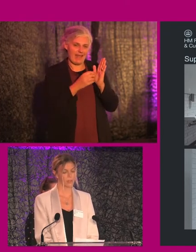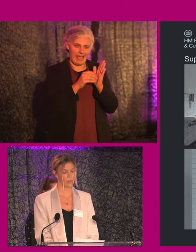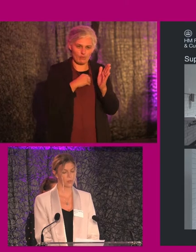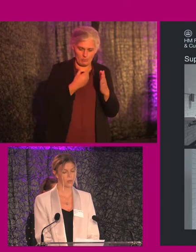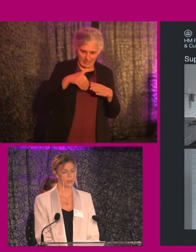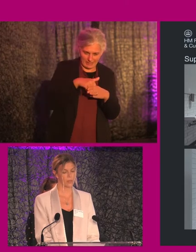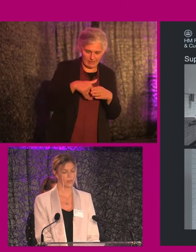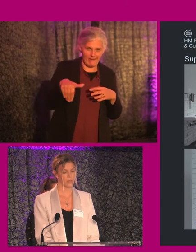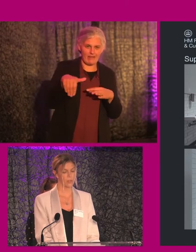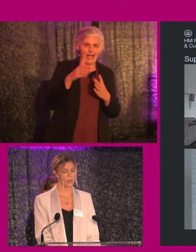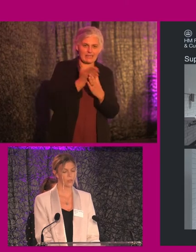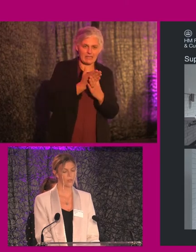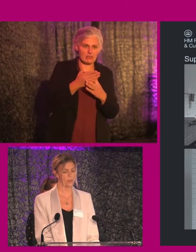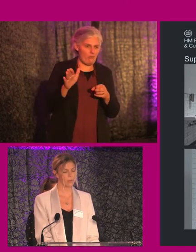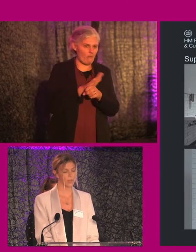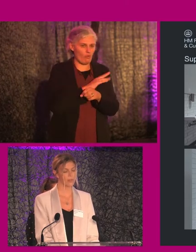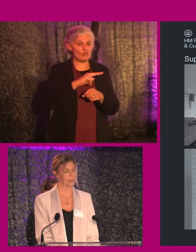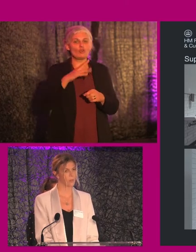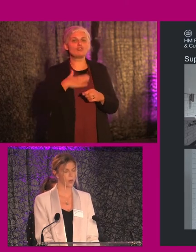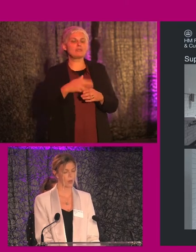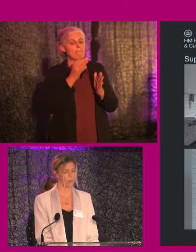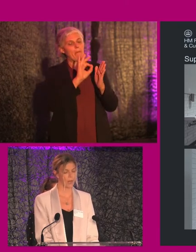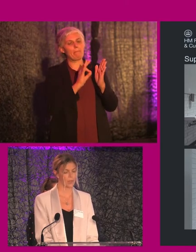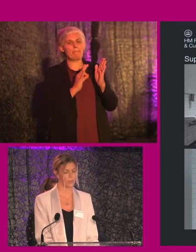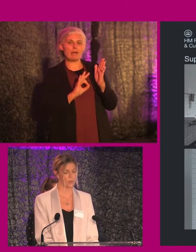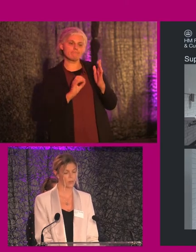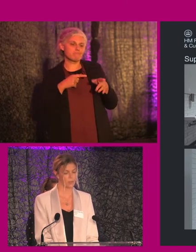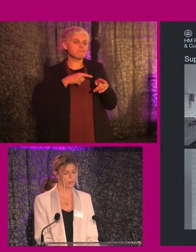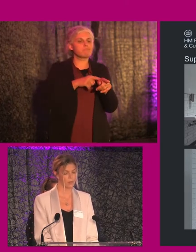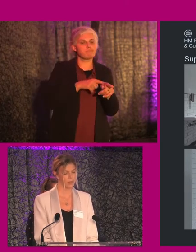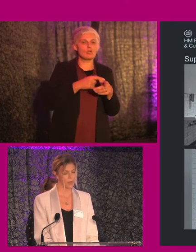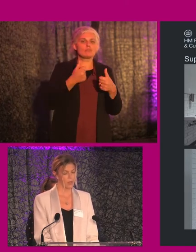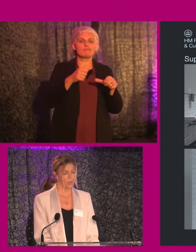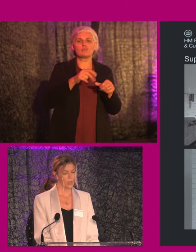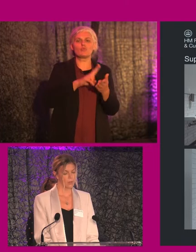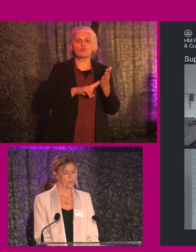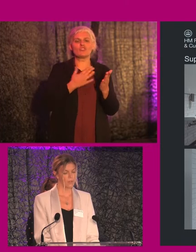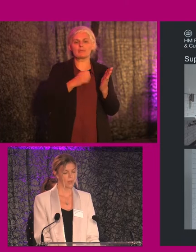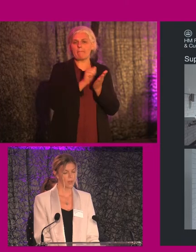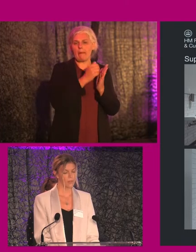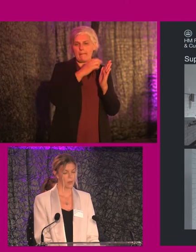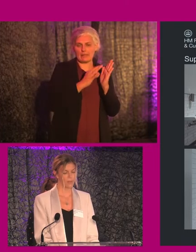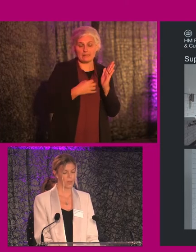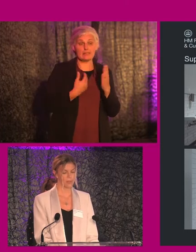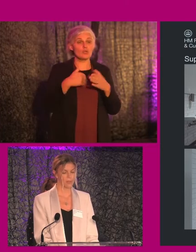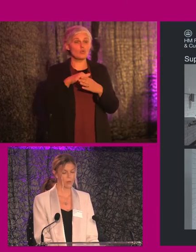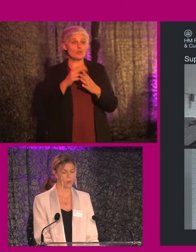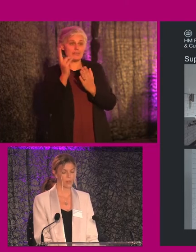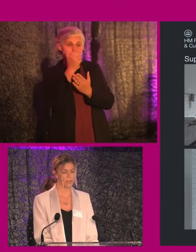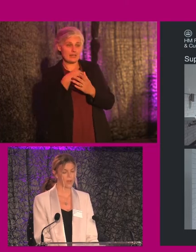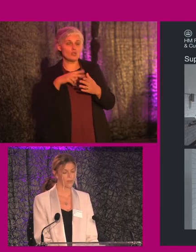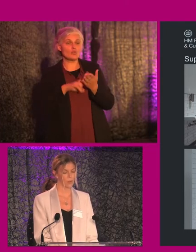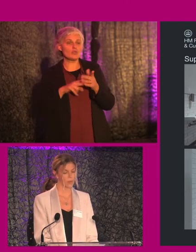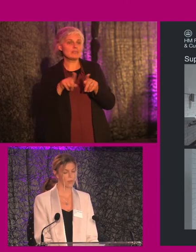accessible WCs, not just simply tick spot compliant WCs. Inclusive design is about providing the same